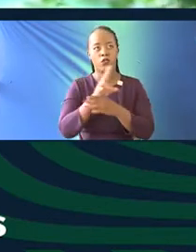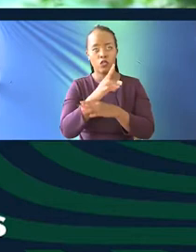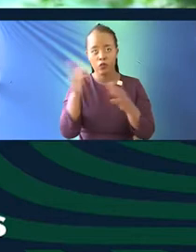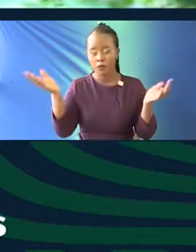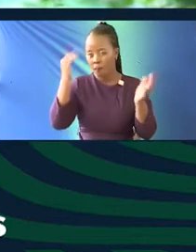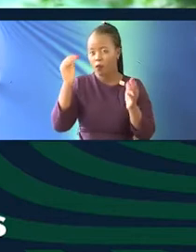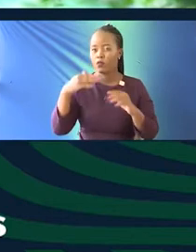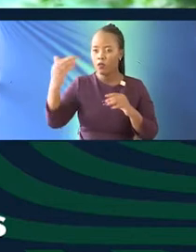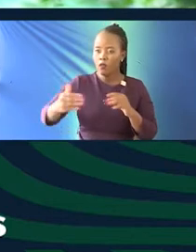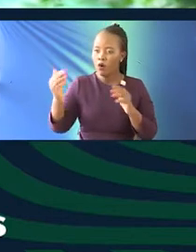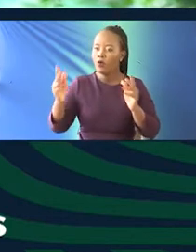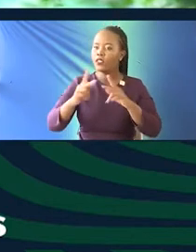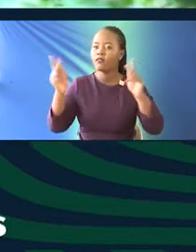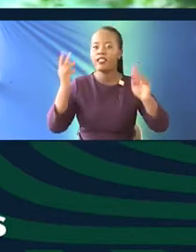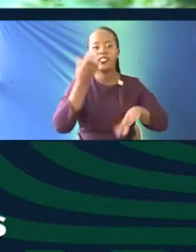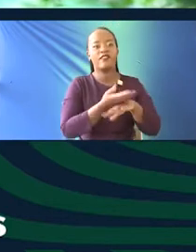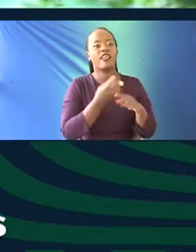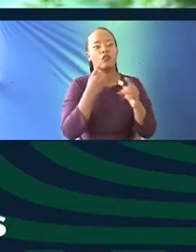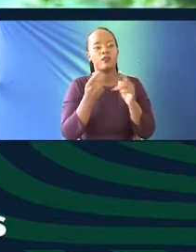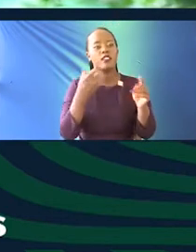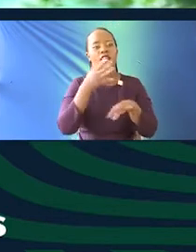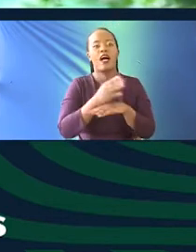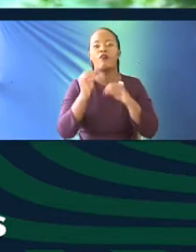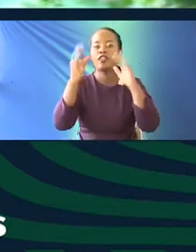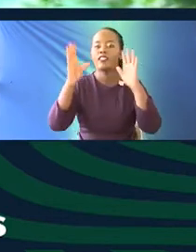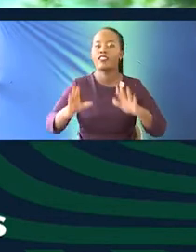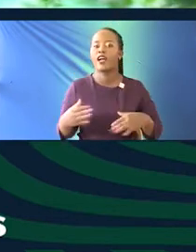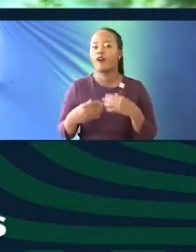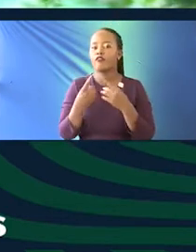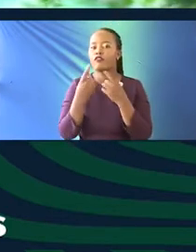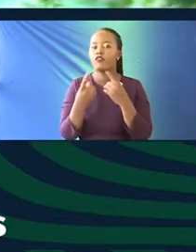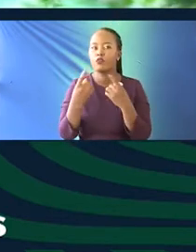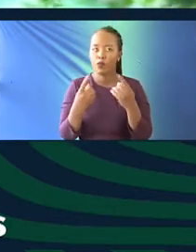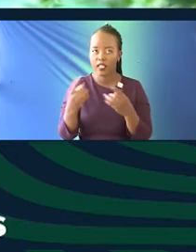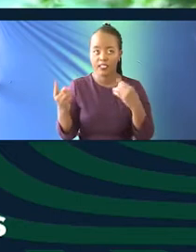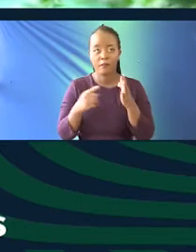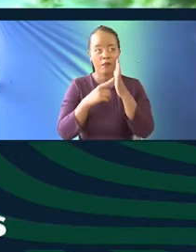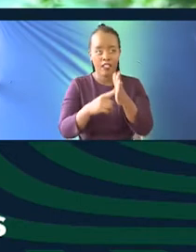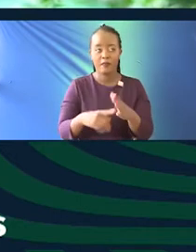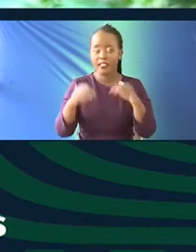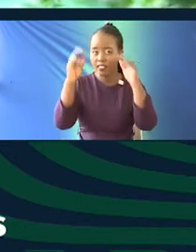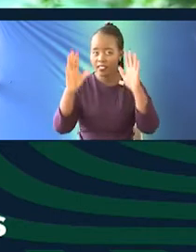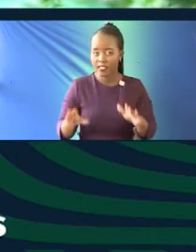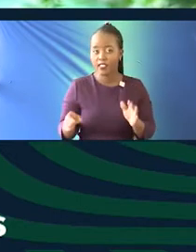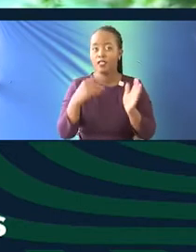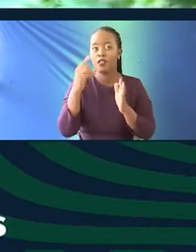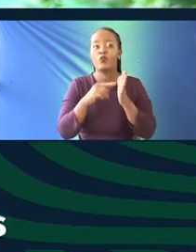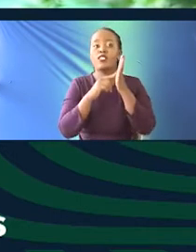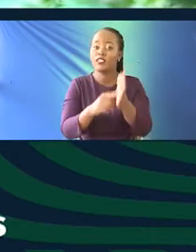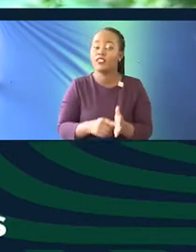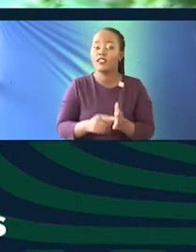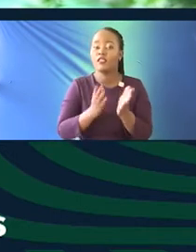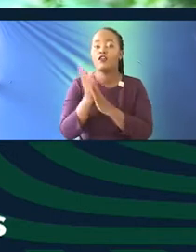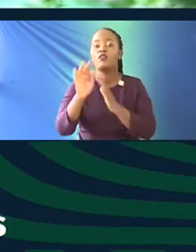to speak after your teacher has spoken, especially the teacher who insisted that it's in your interest to become a teacher.